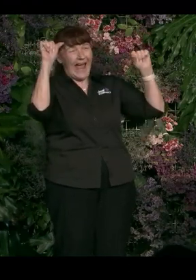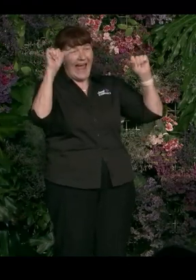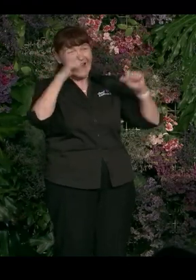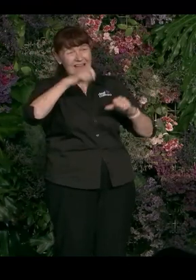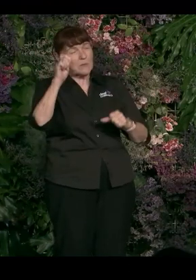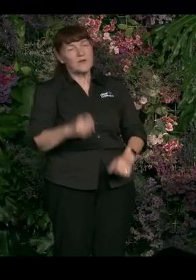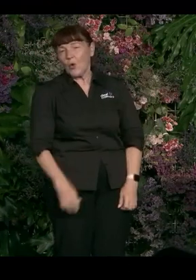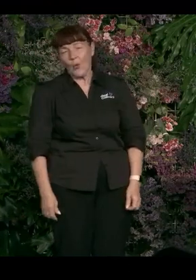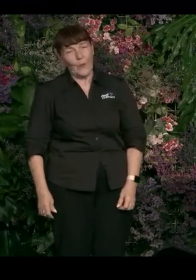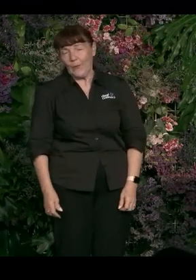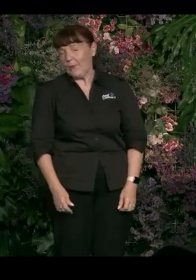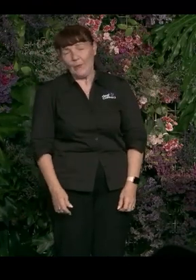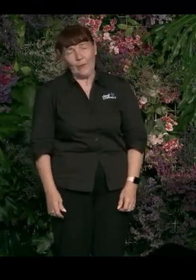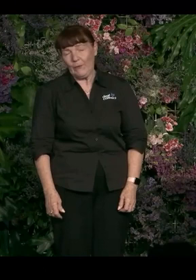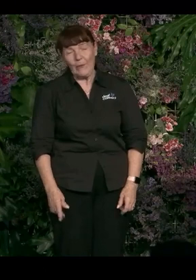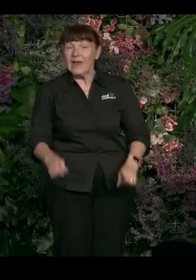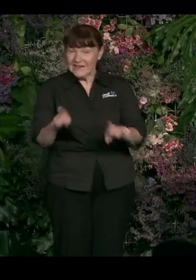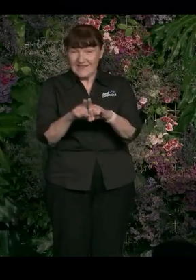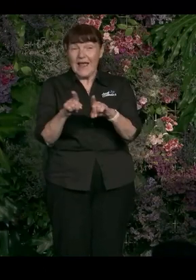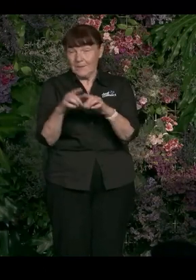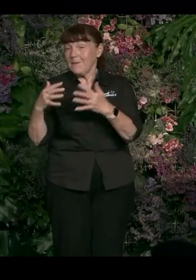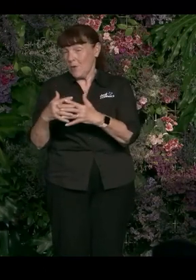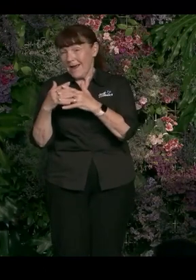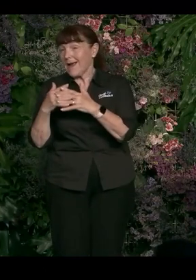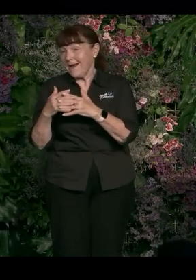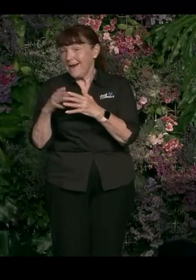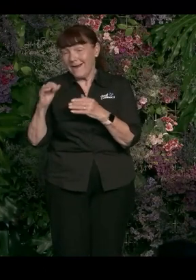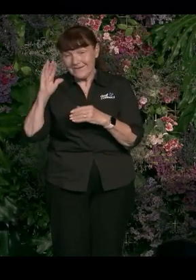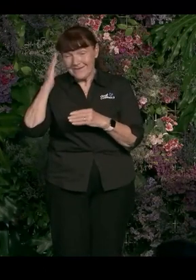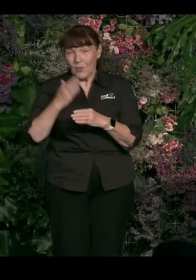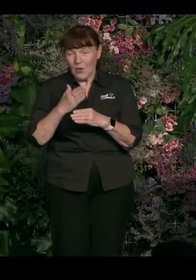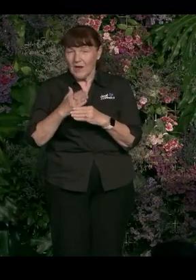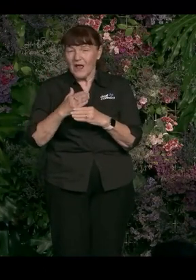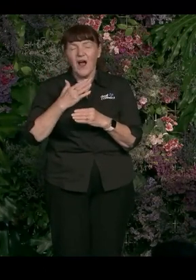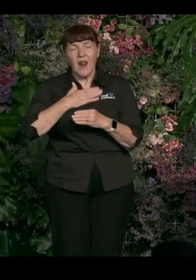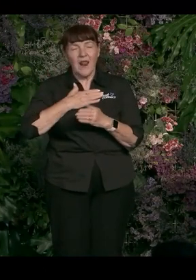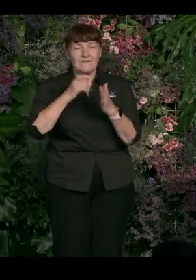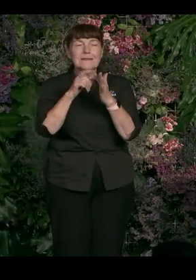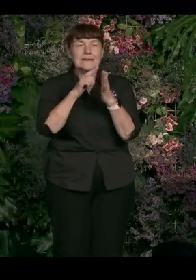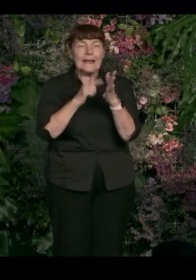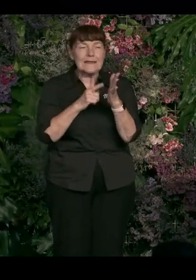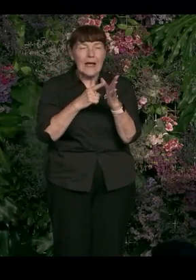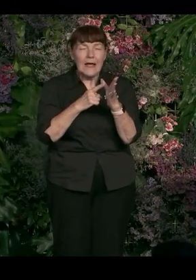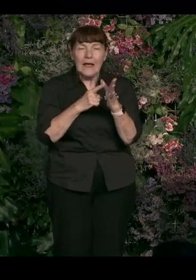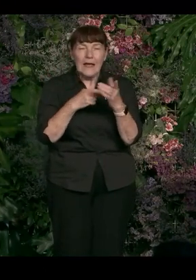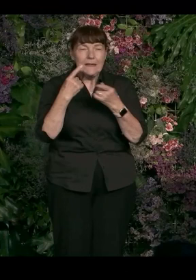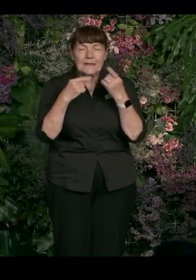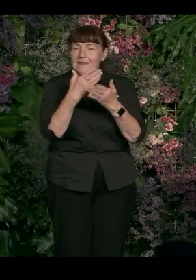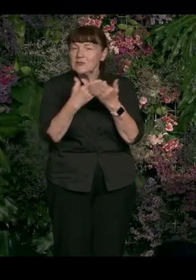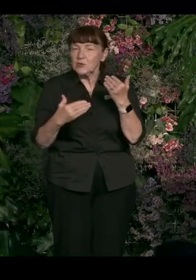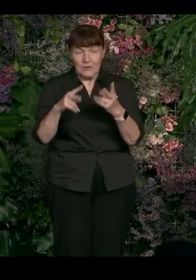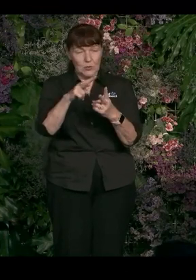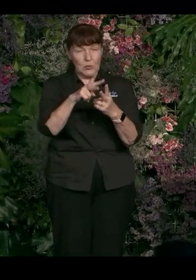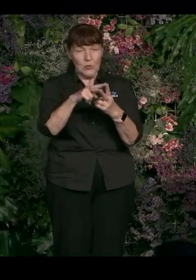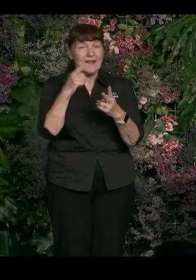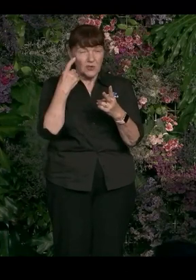And we're not. Same thing in the United States. I'm a big fan of data and telling stories. And those are the two things I